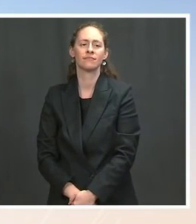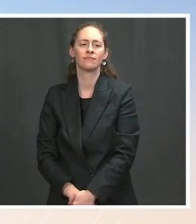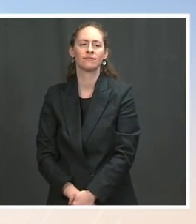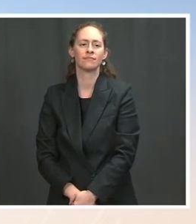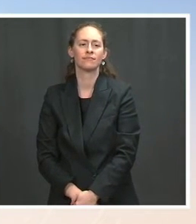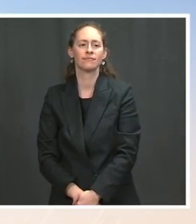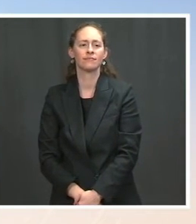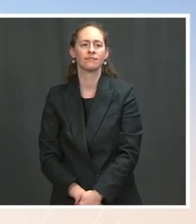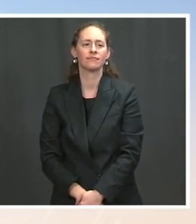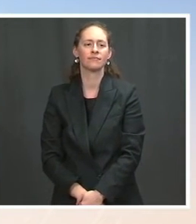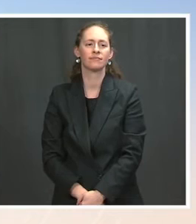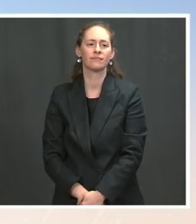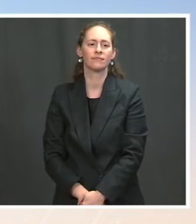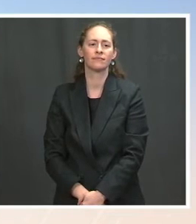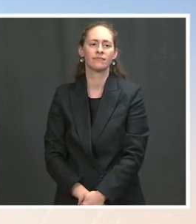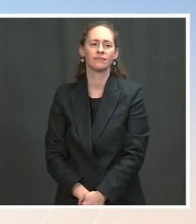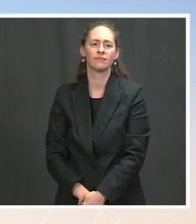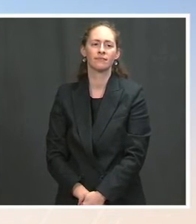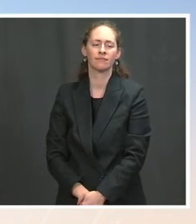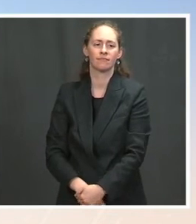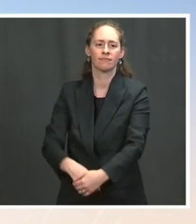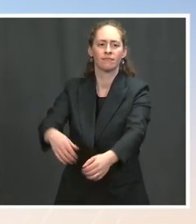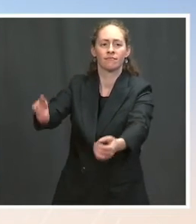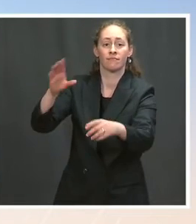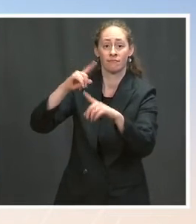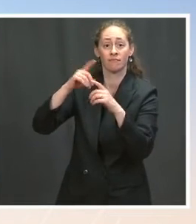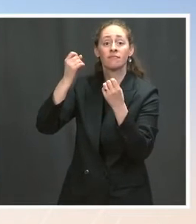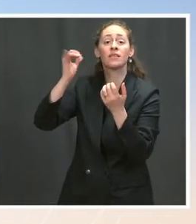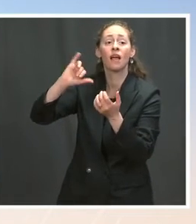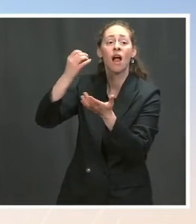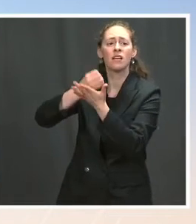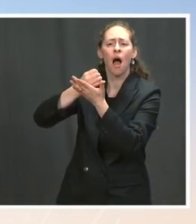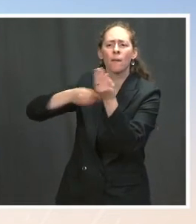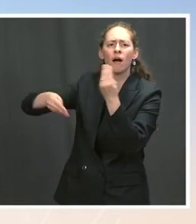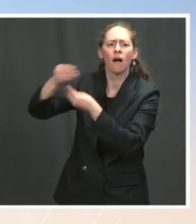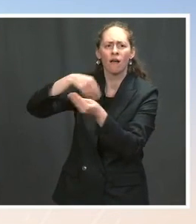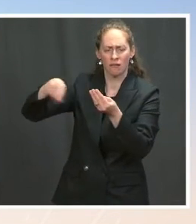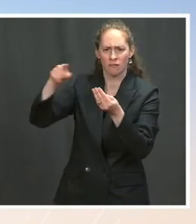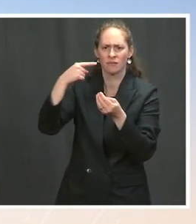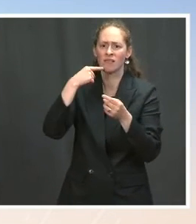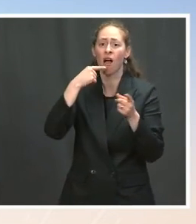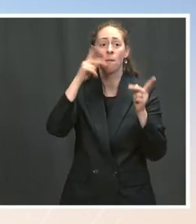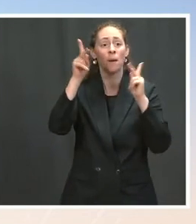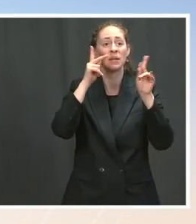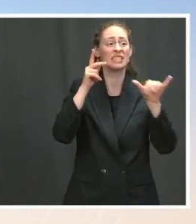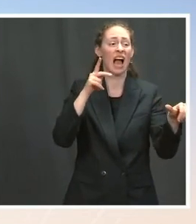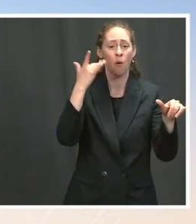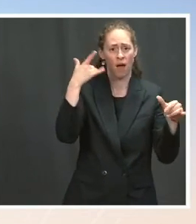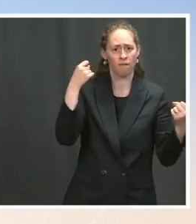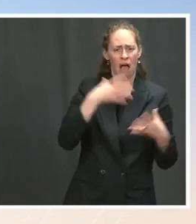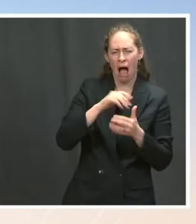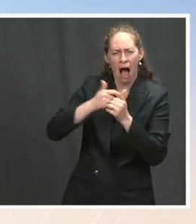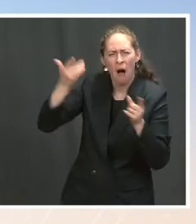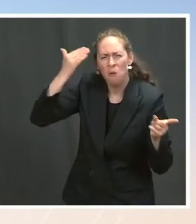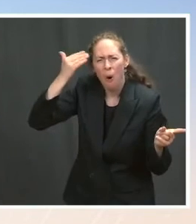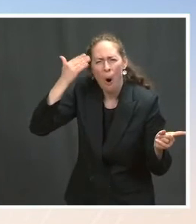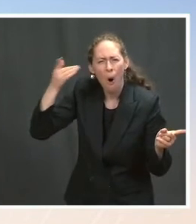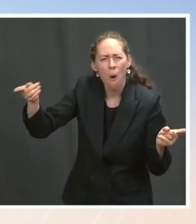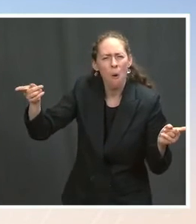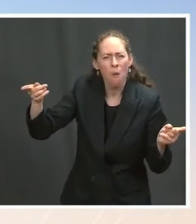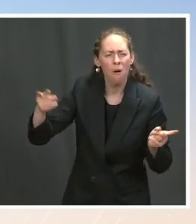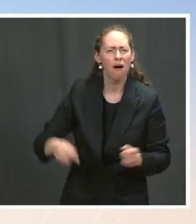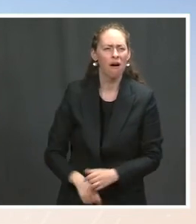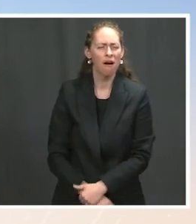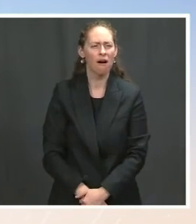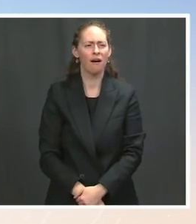does the white house know that people are scared what is that based on well i think what she was referring to is the fact that there were there was a much